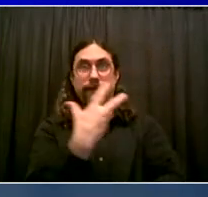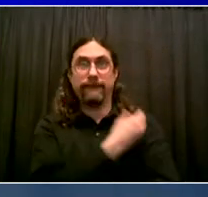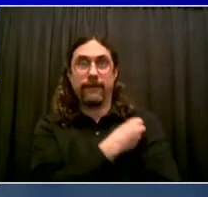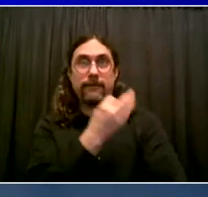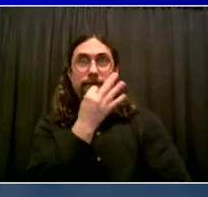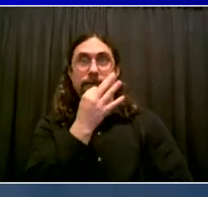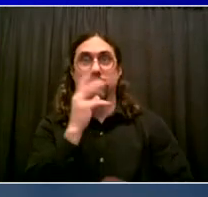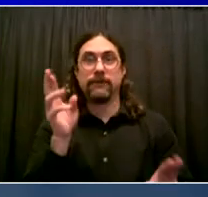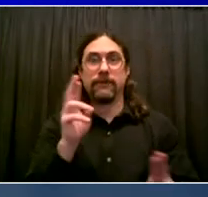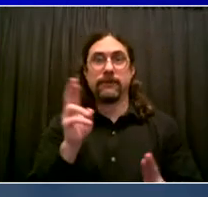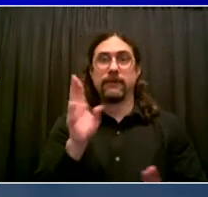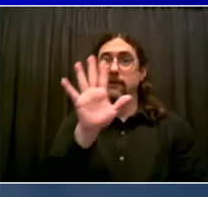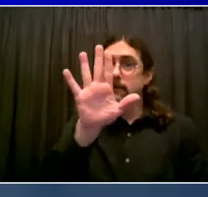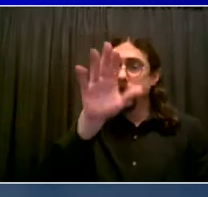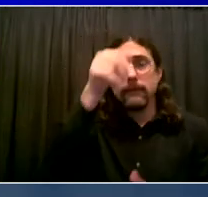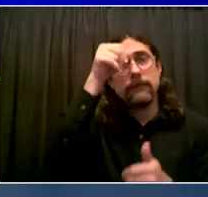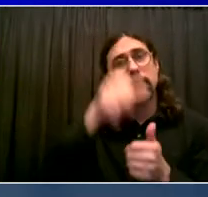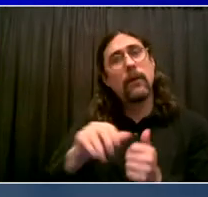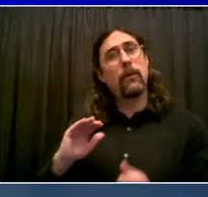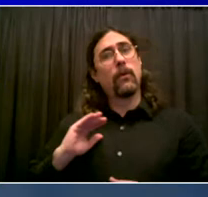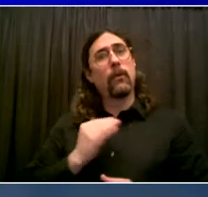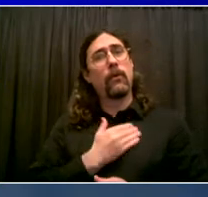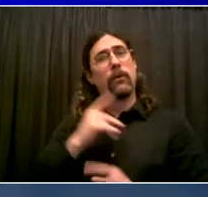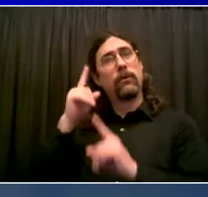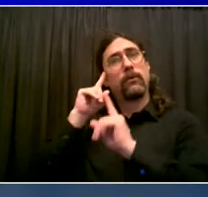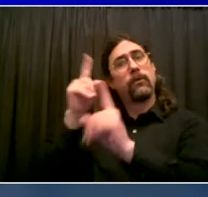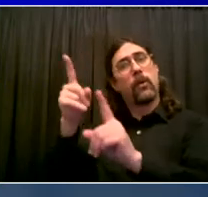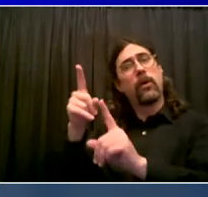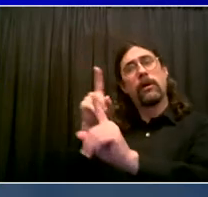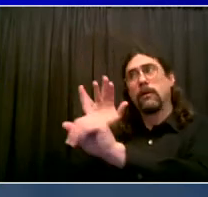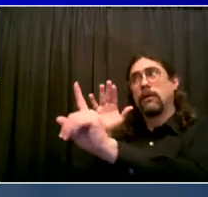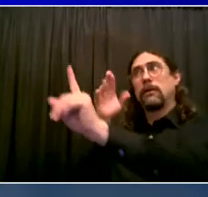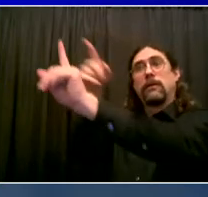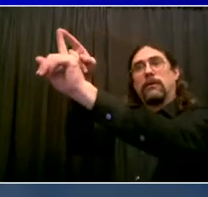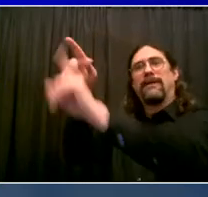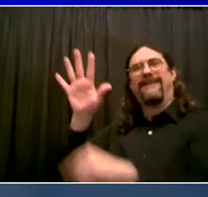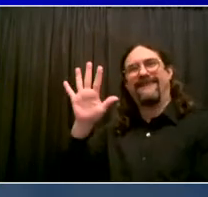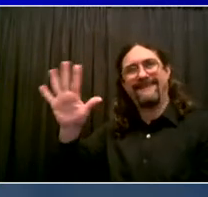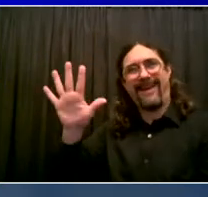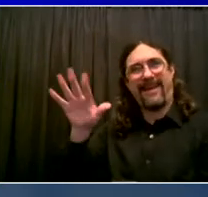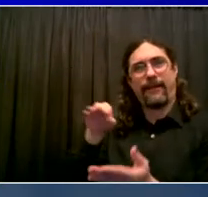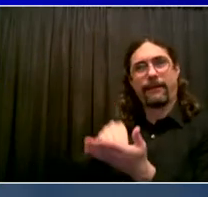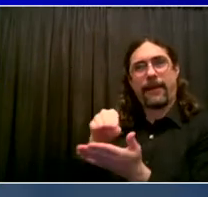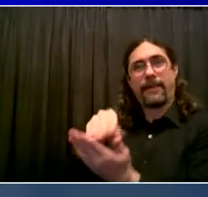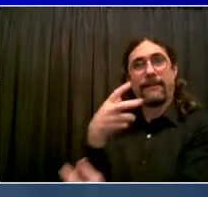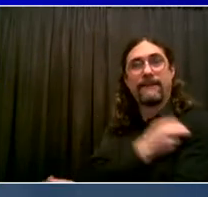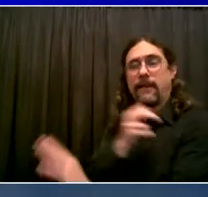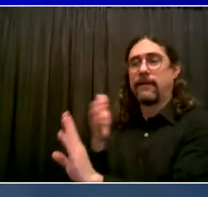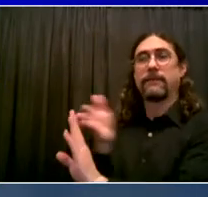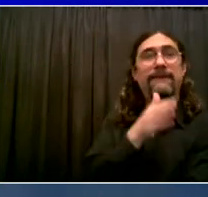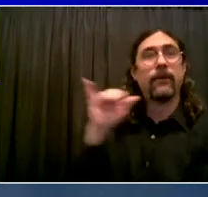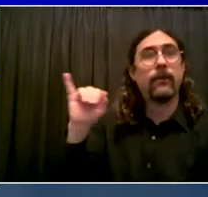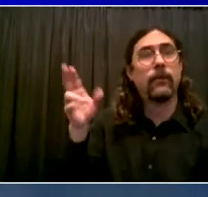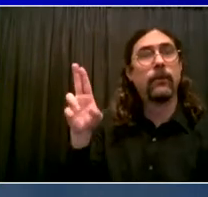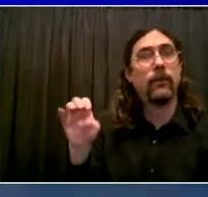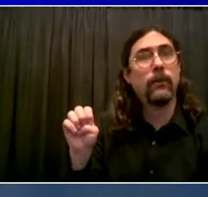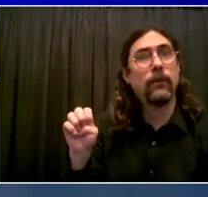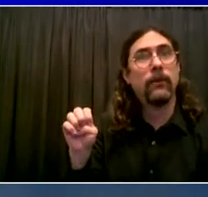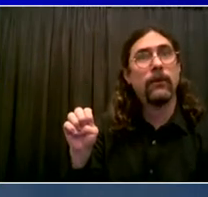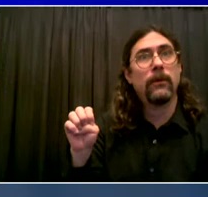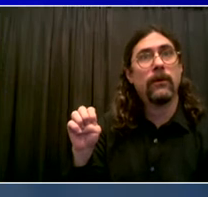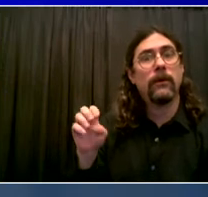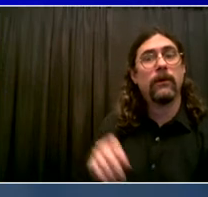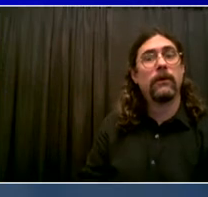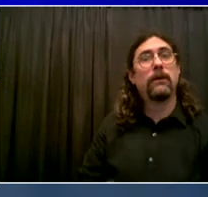hard for more and more supply all the time. But this goal, we're on track, and it's going to be a fundamental change for this city